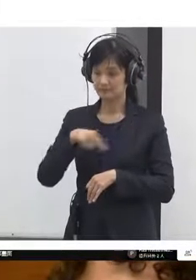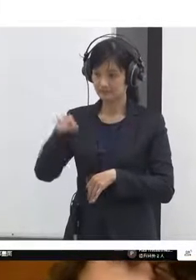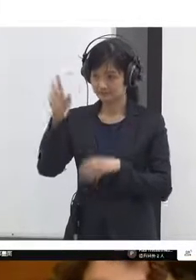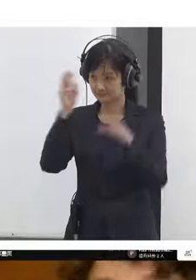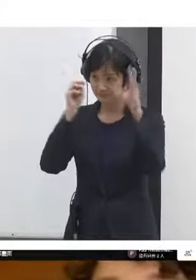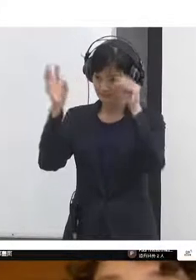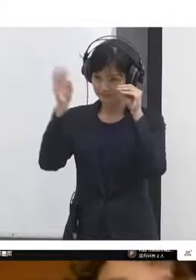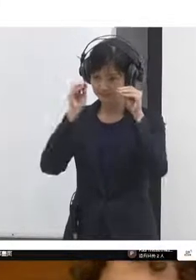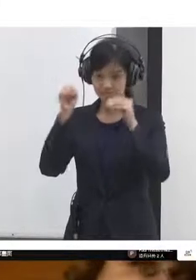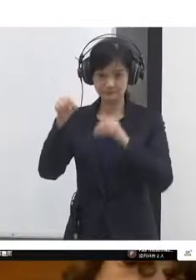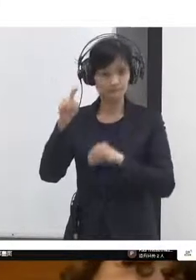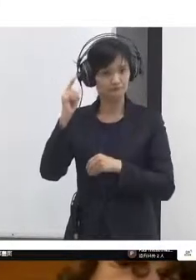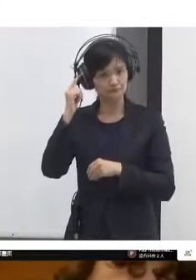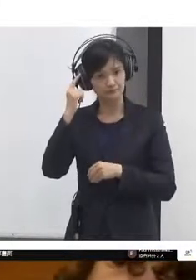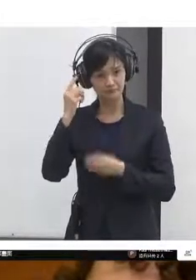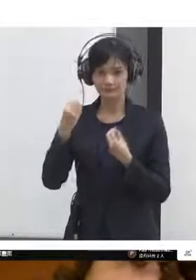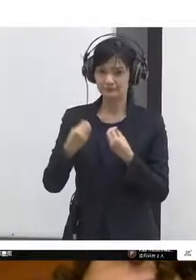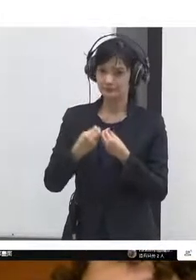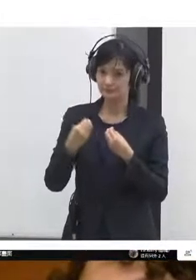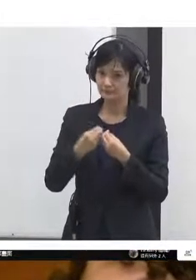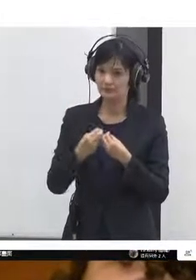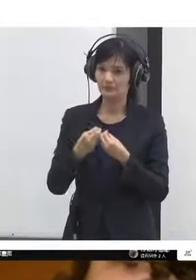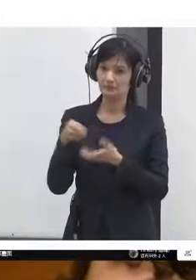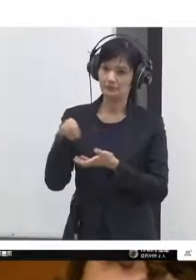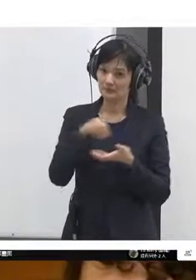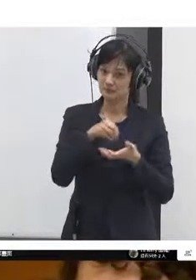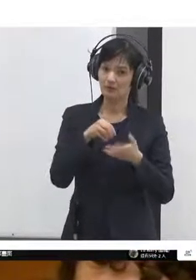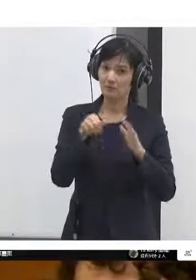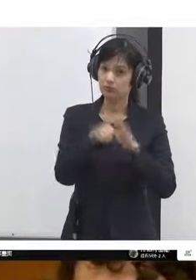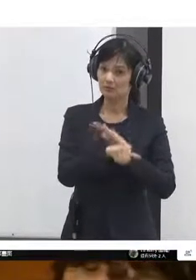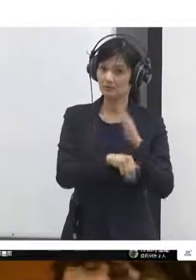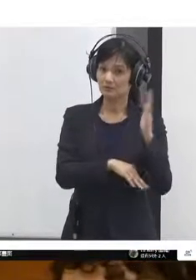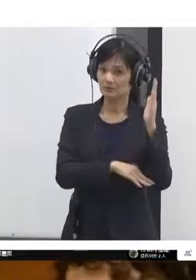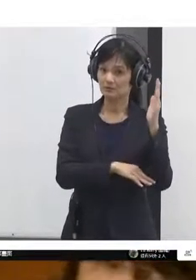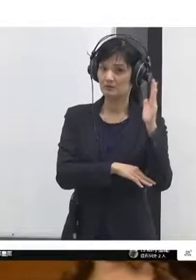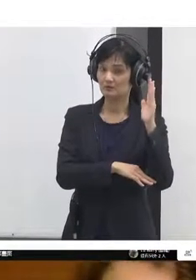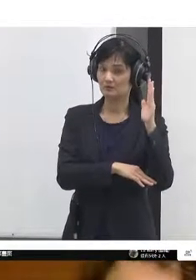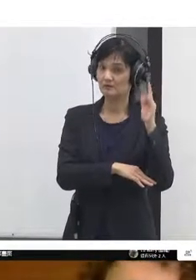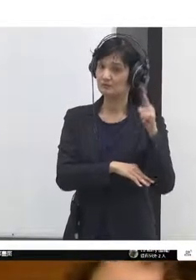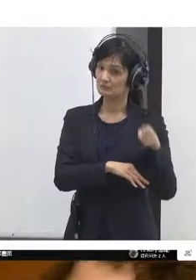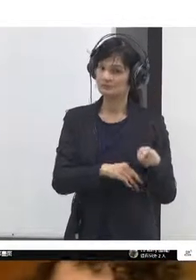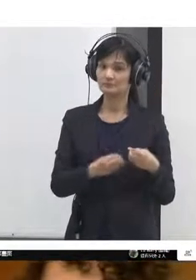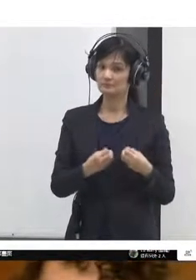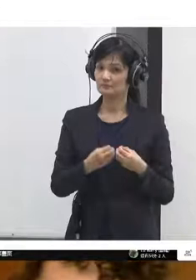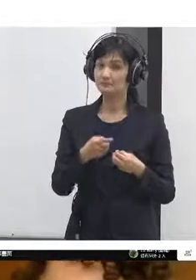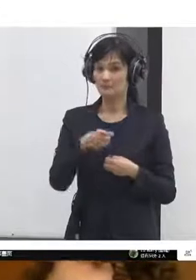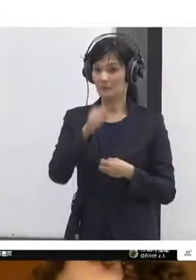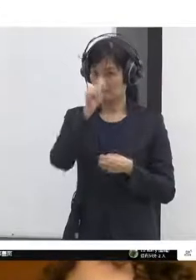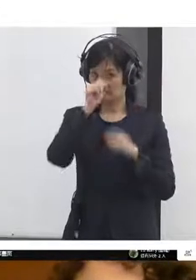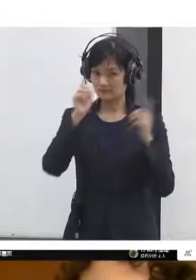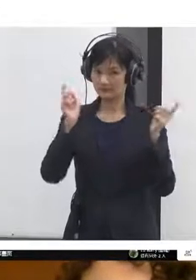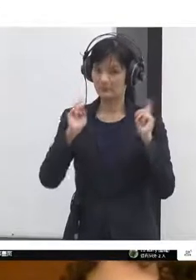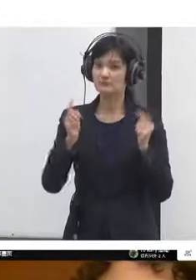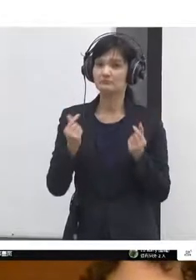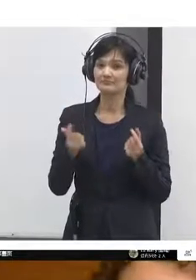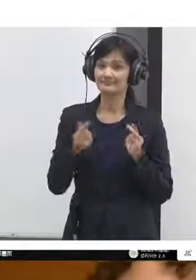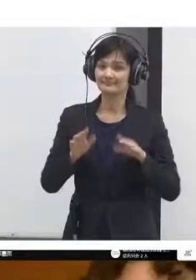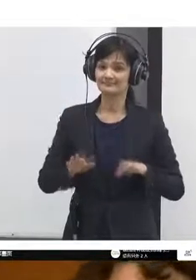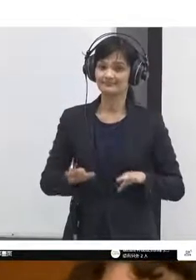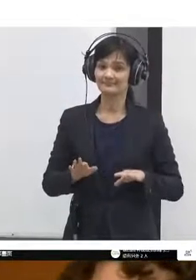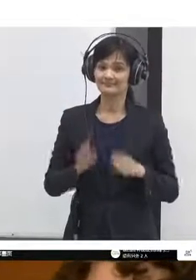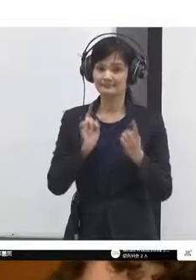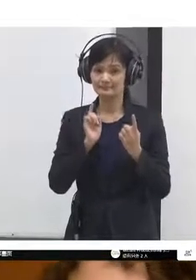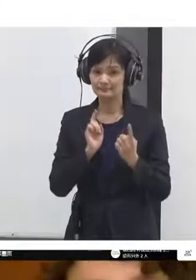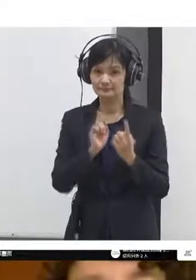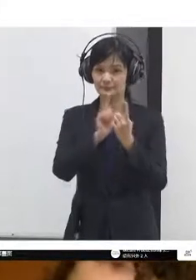because that's essentially what we're facing with climate change and this is a bit of a riff and not an exact example but